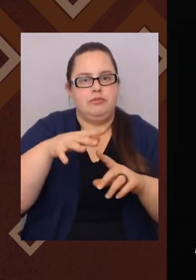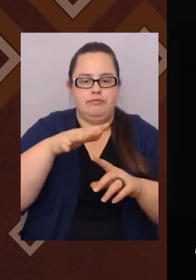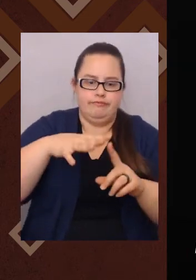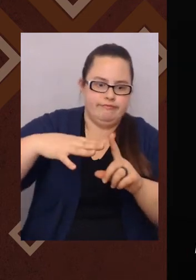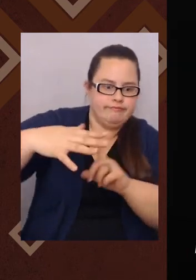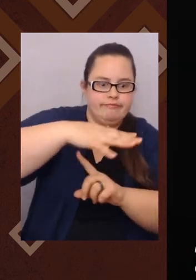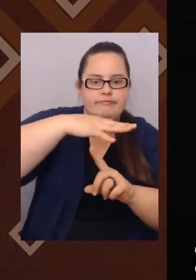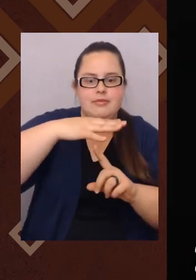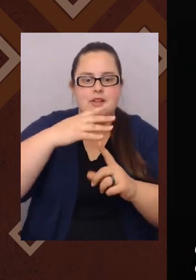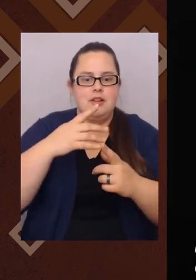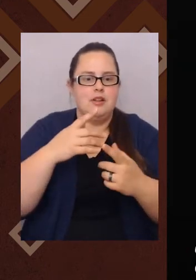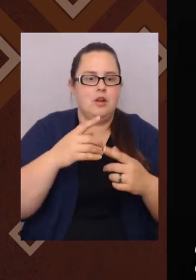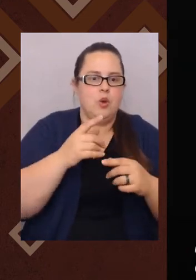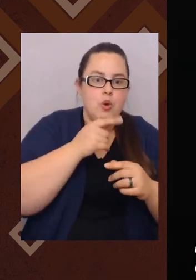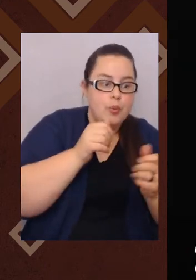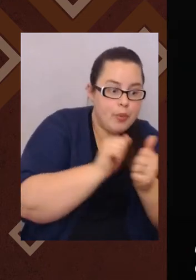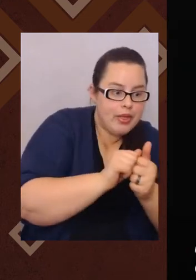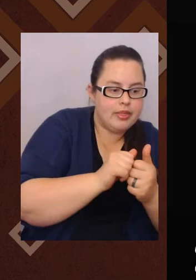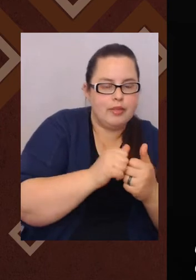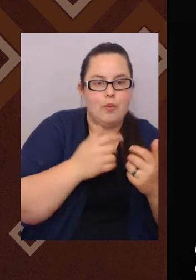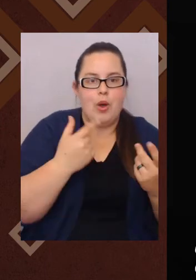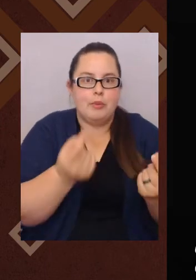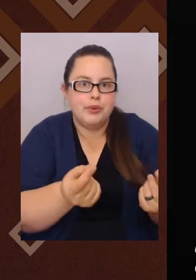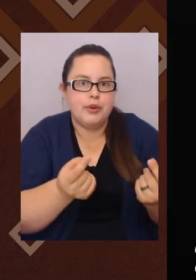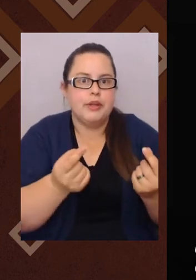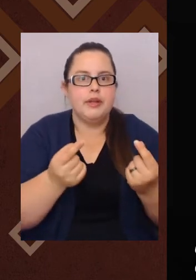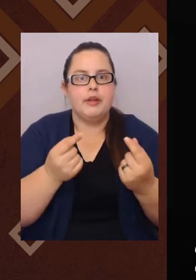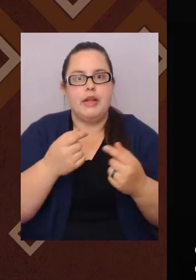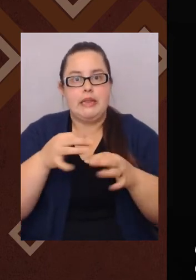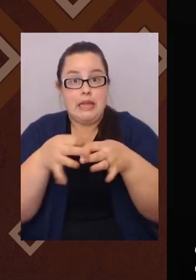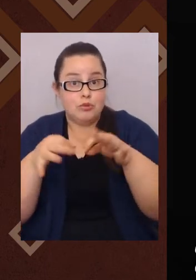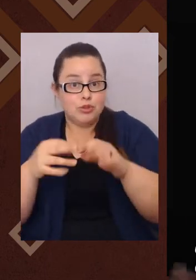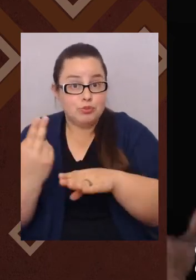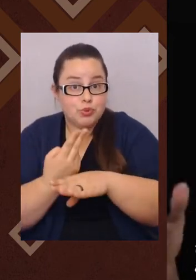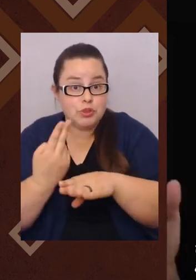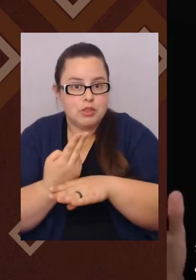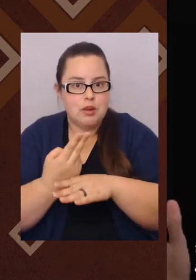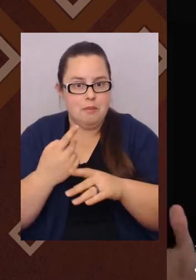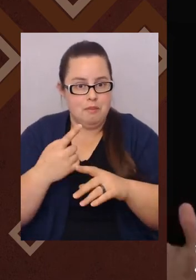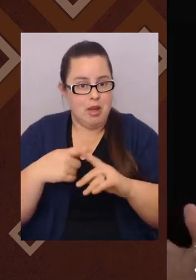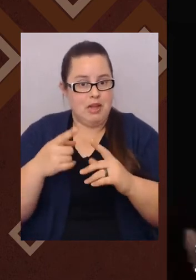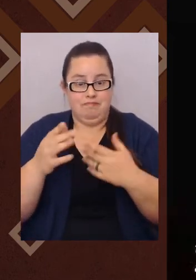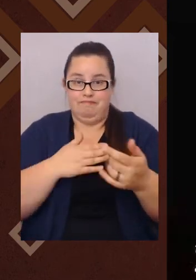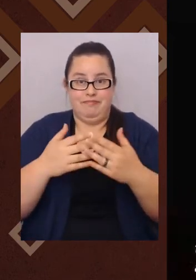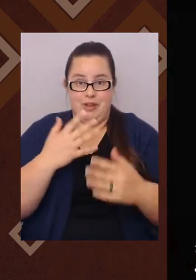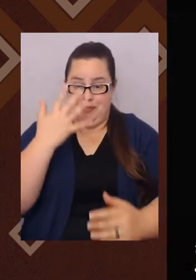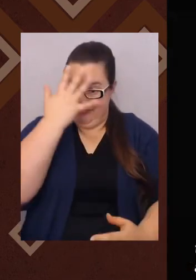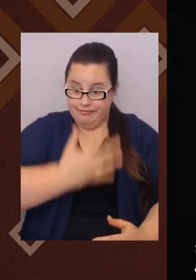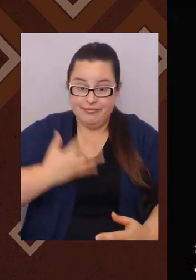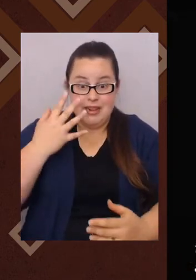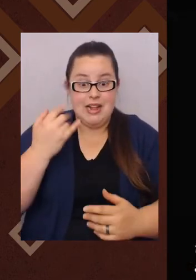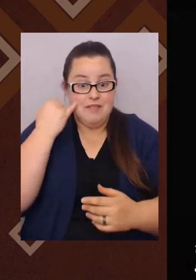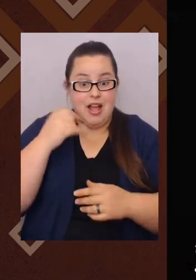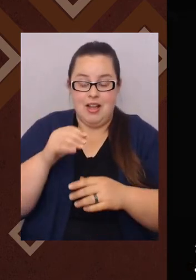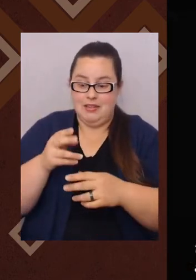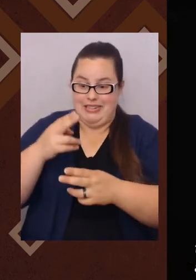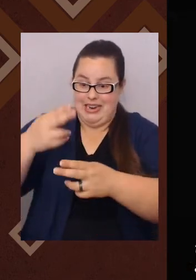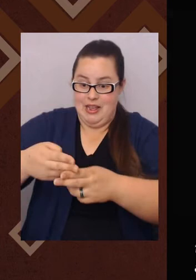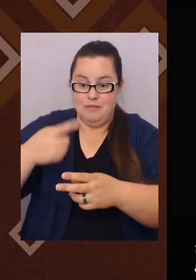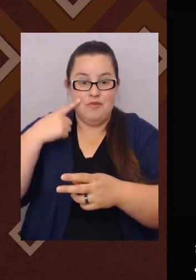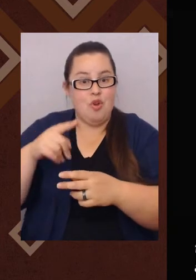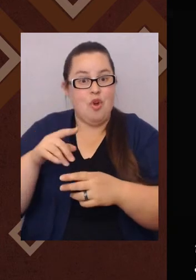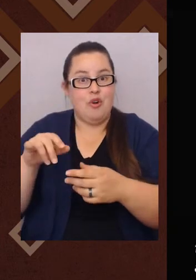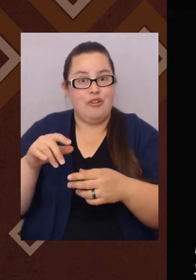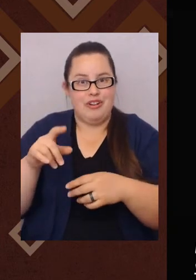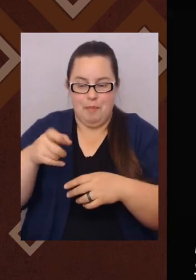African people, indigenous people, Europeans, conquistadores, all these different people colliding, many times